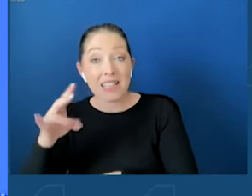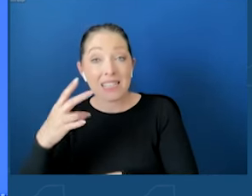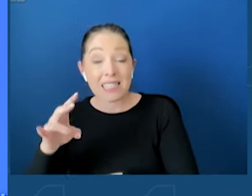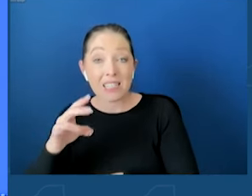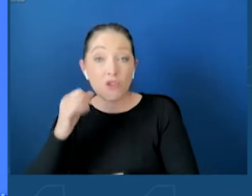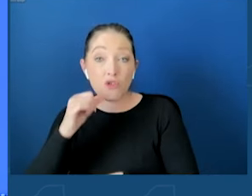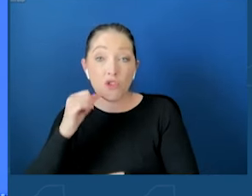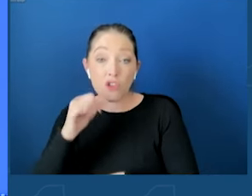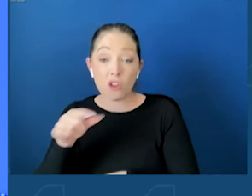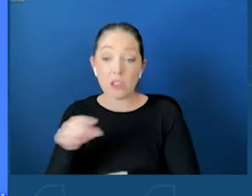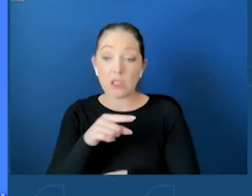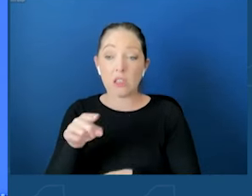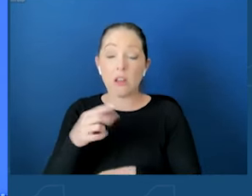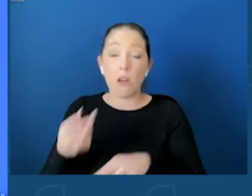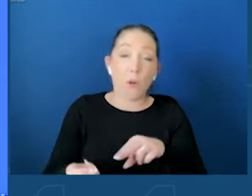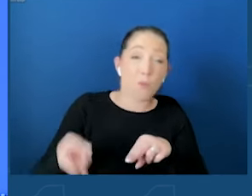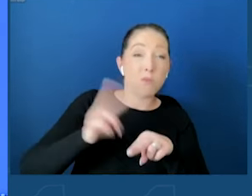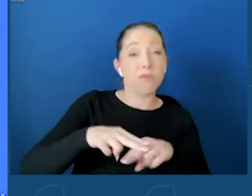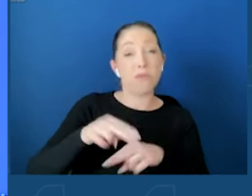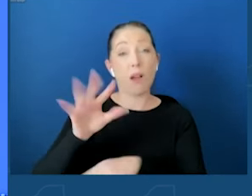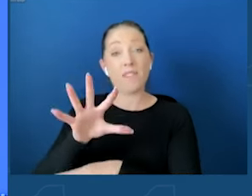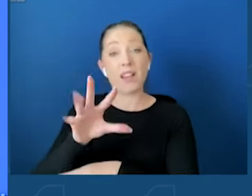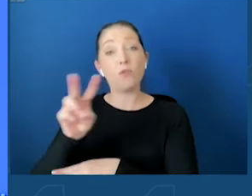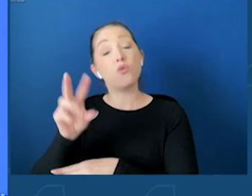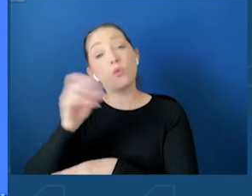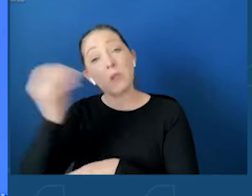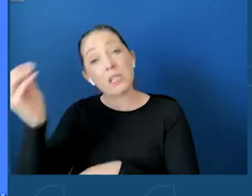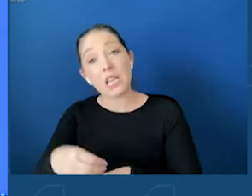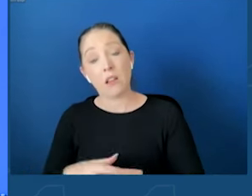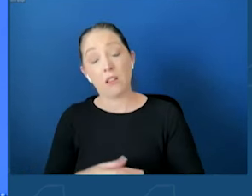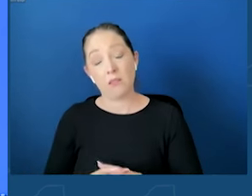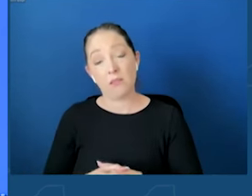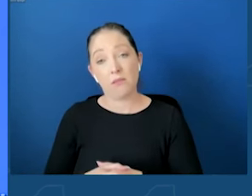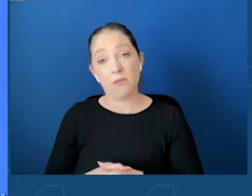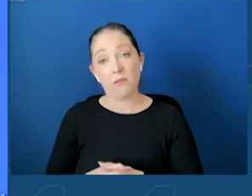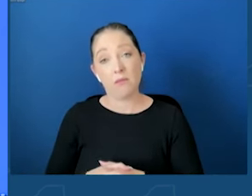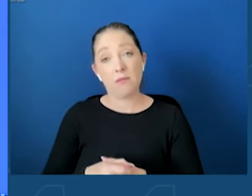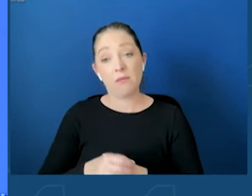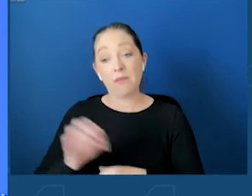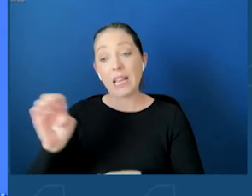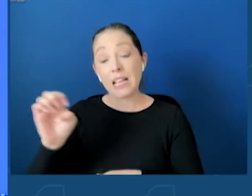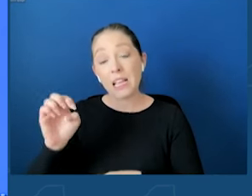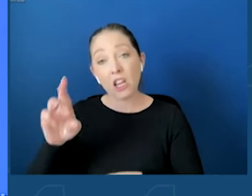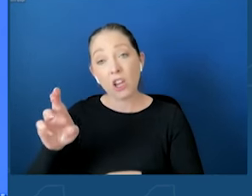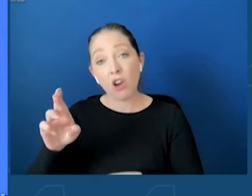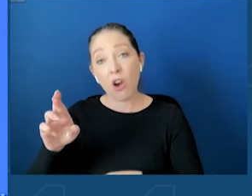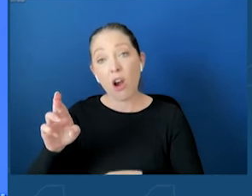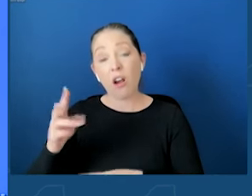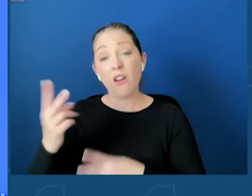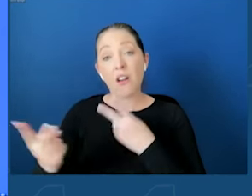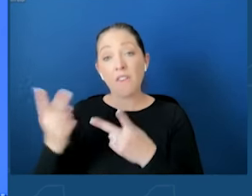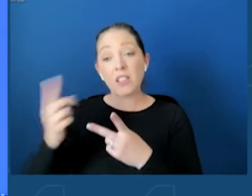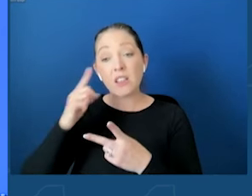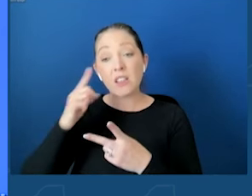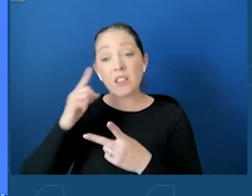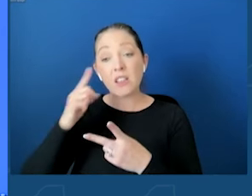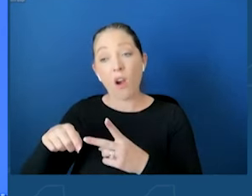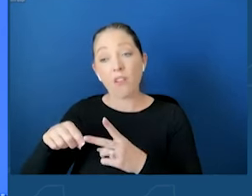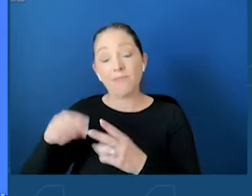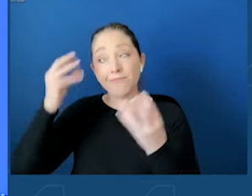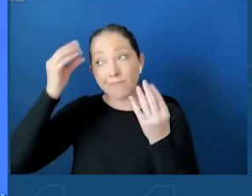Emergency room visits for suicidal ideation and attempts by children and adolescents